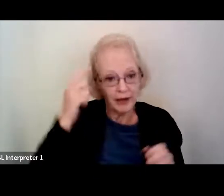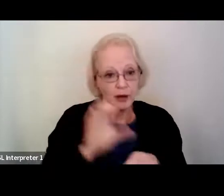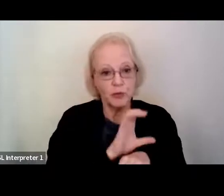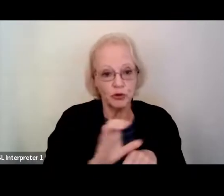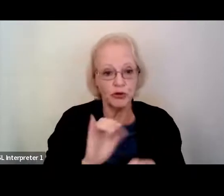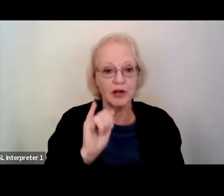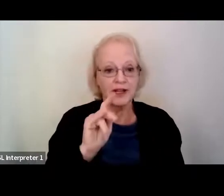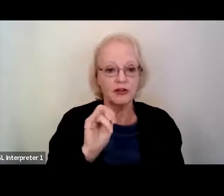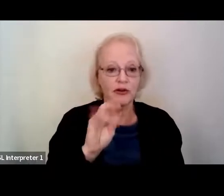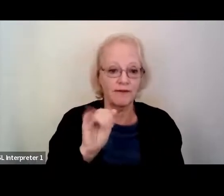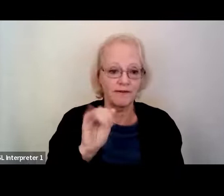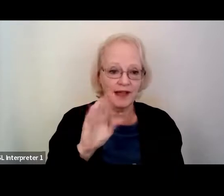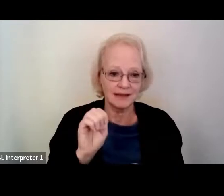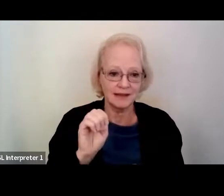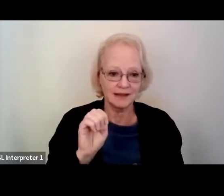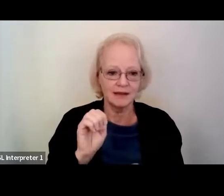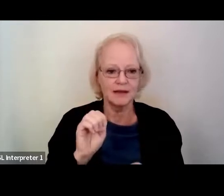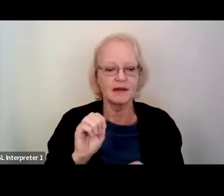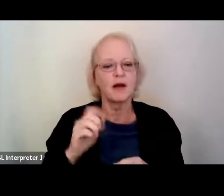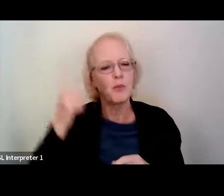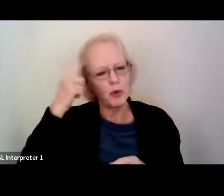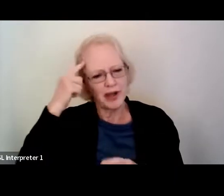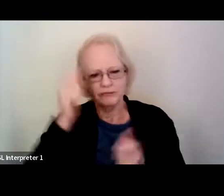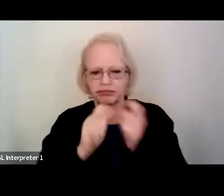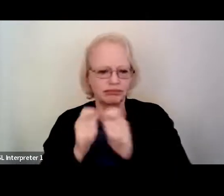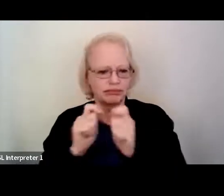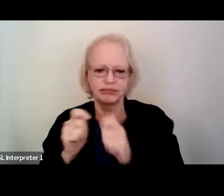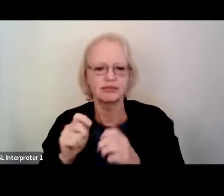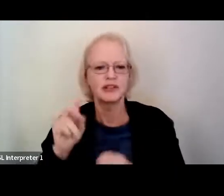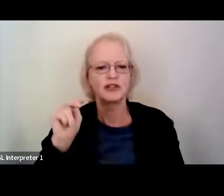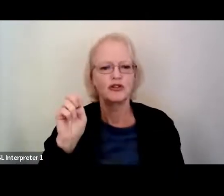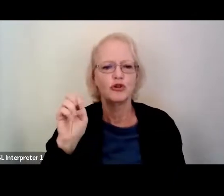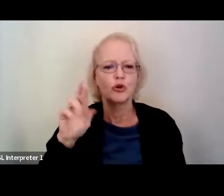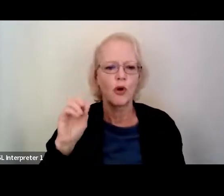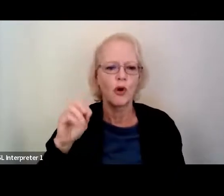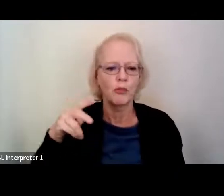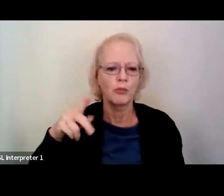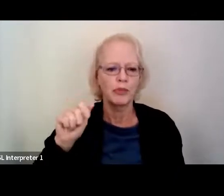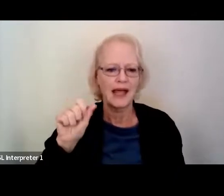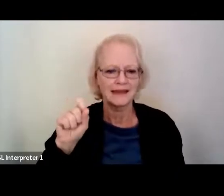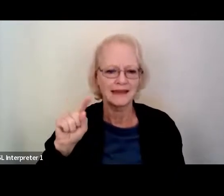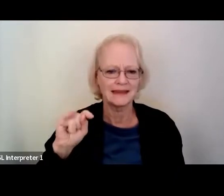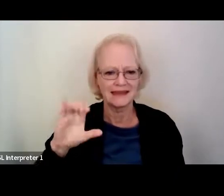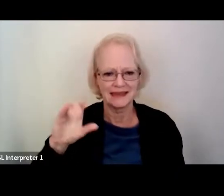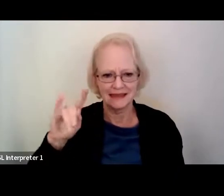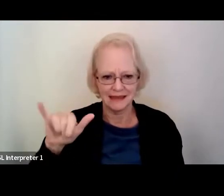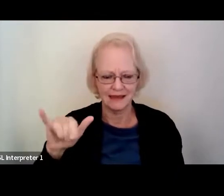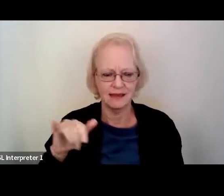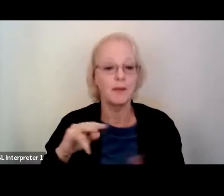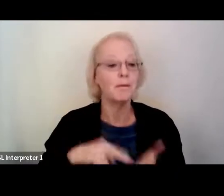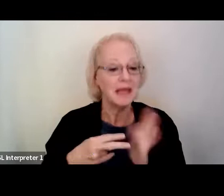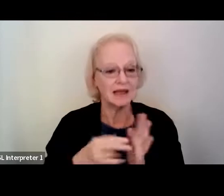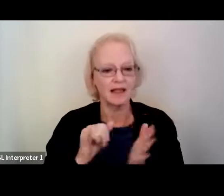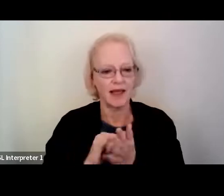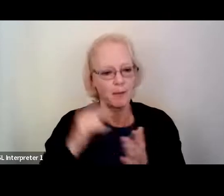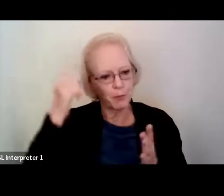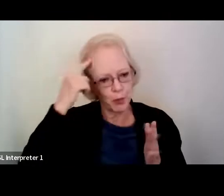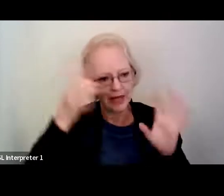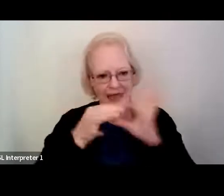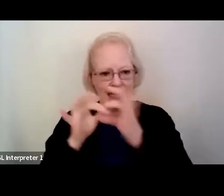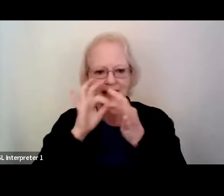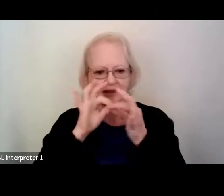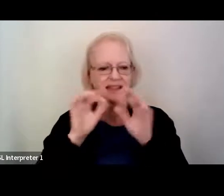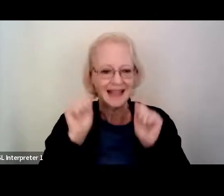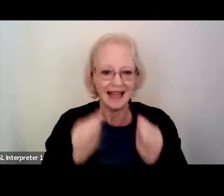called neuroplasticity. It's a really fancy word that just means the connections in the brain can change over time, depending